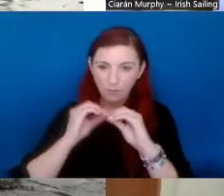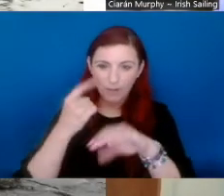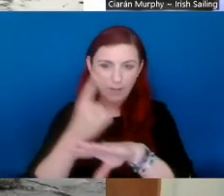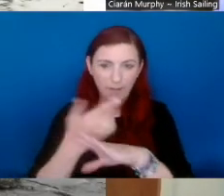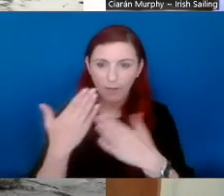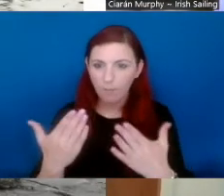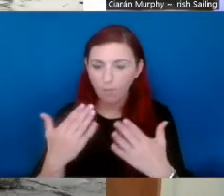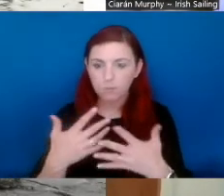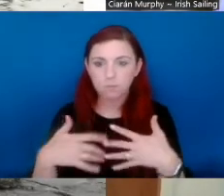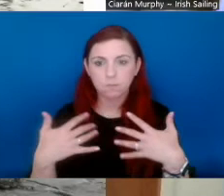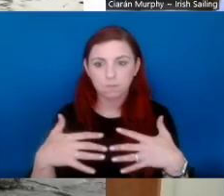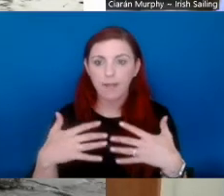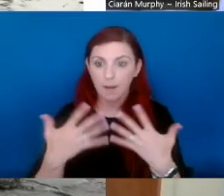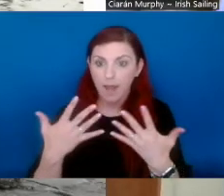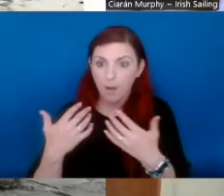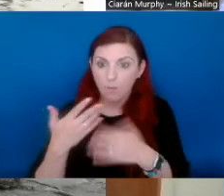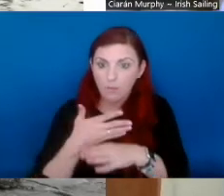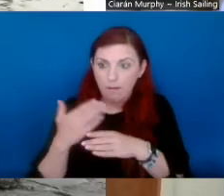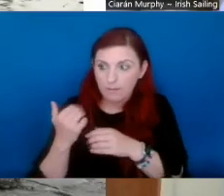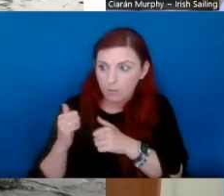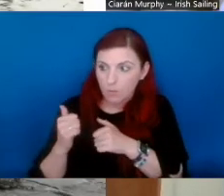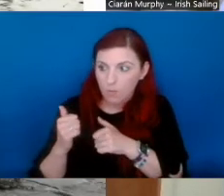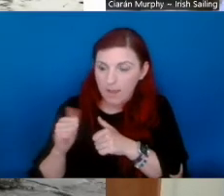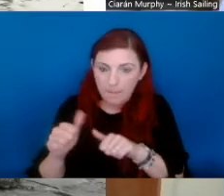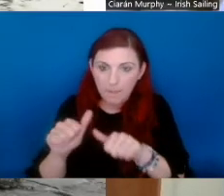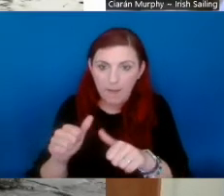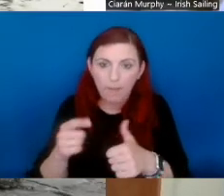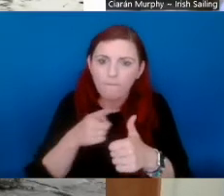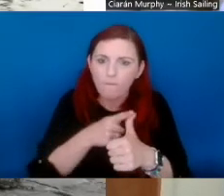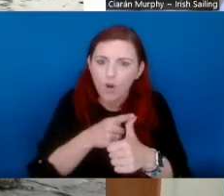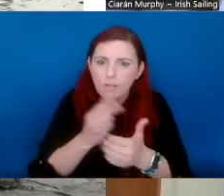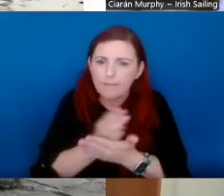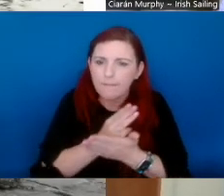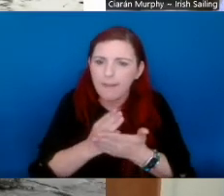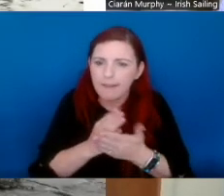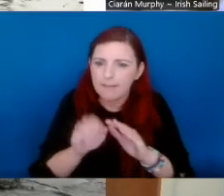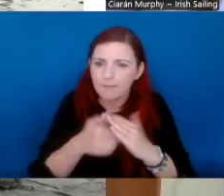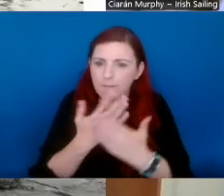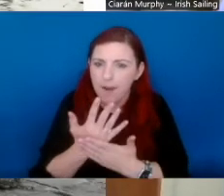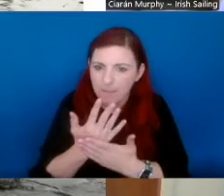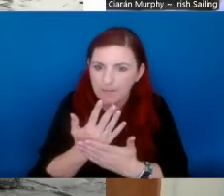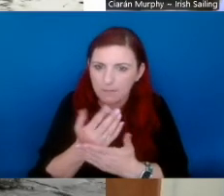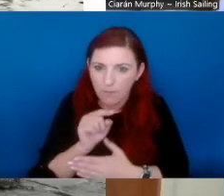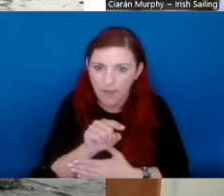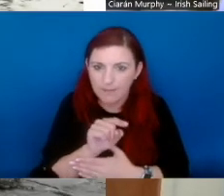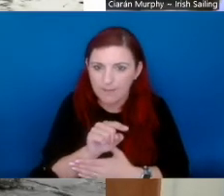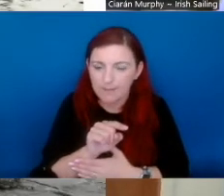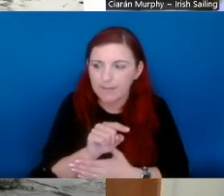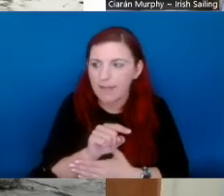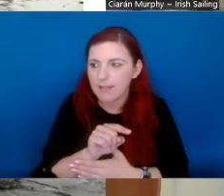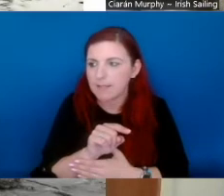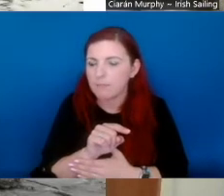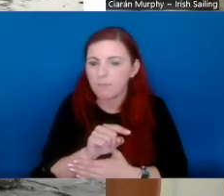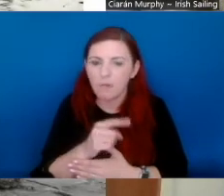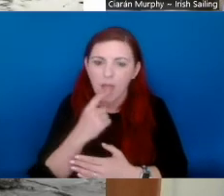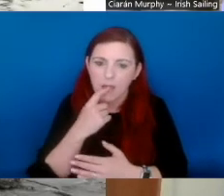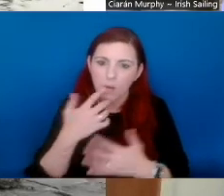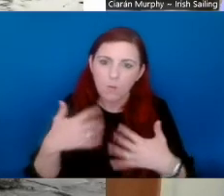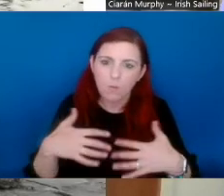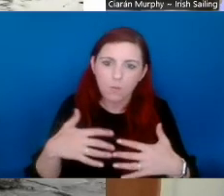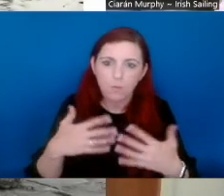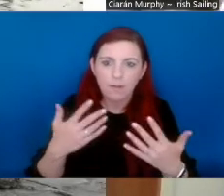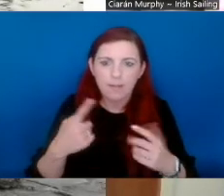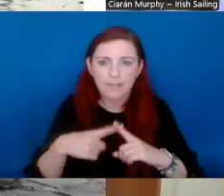implementing the first phase of development and it's incredible the different